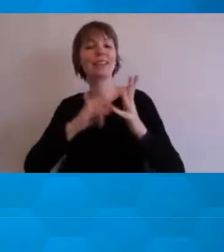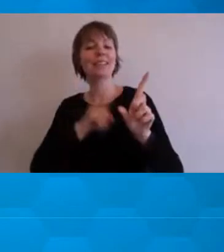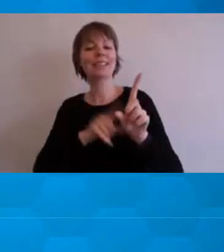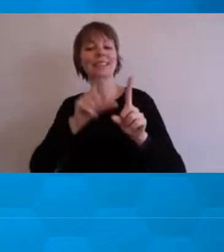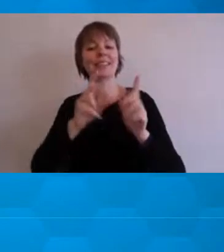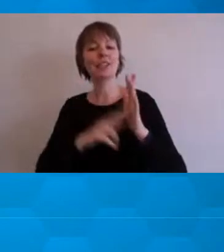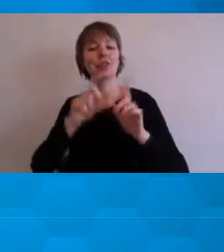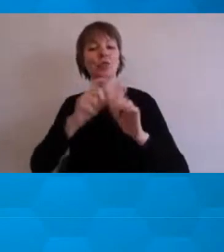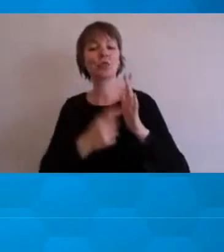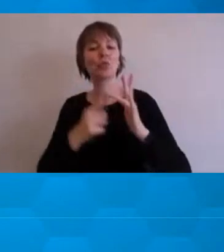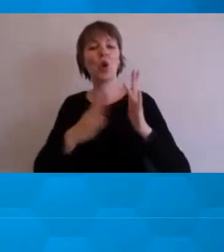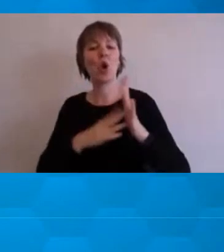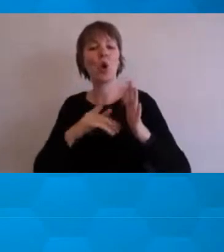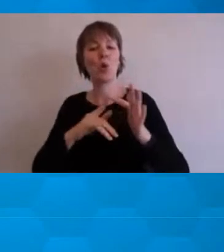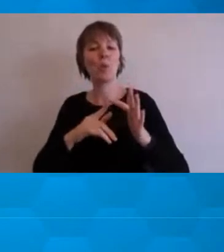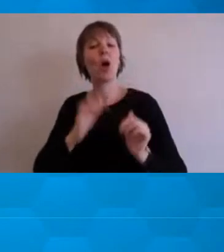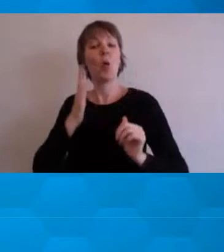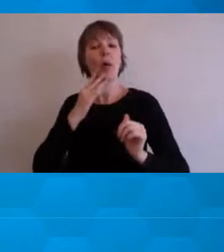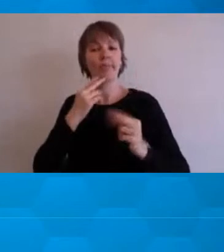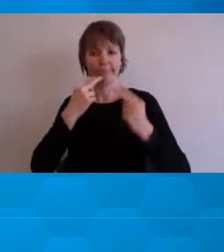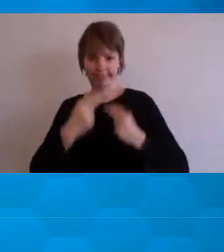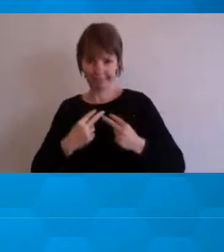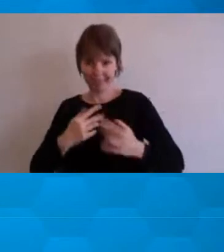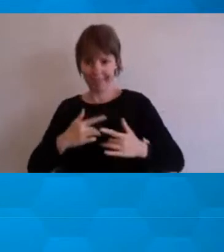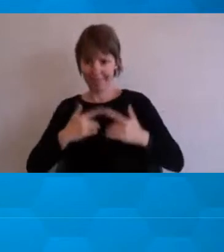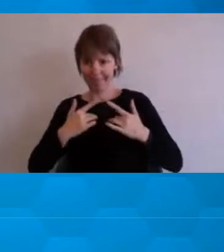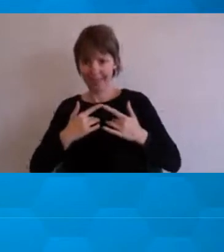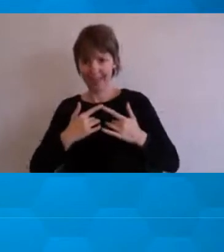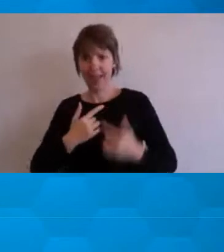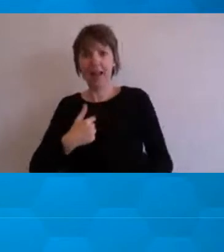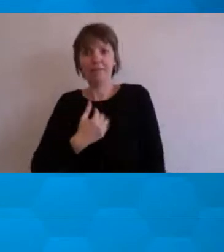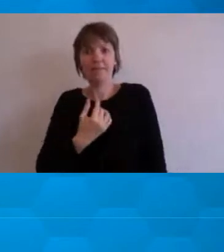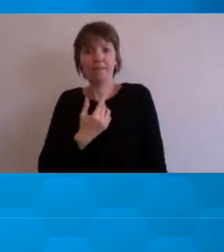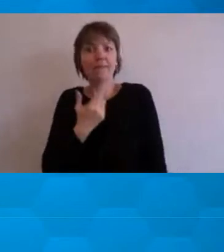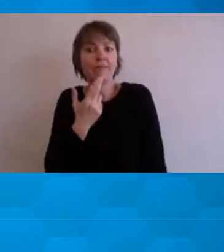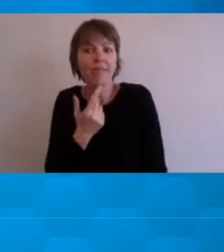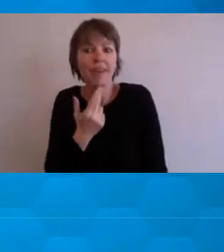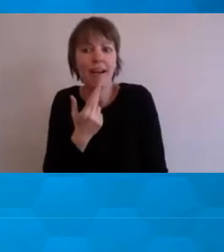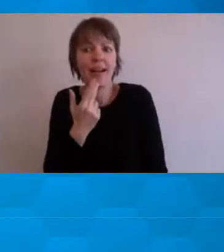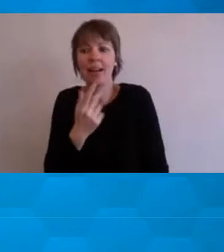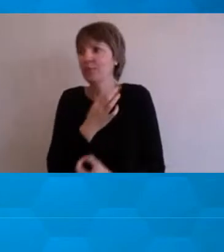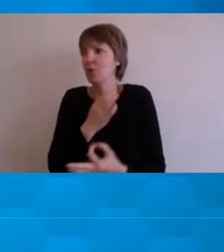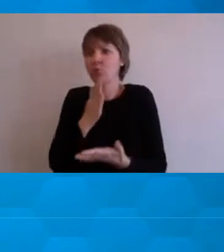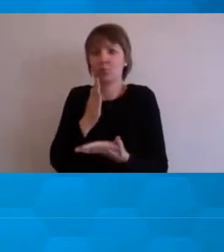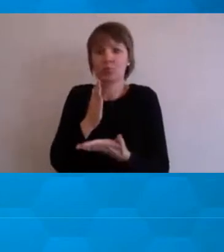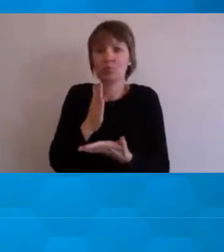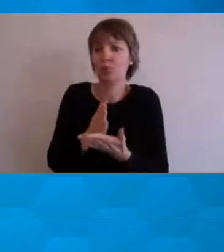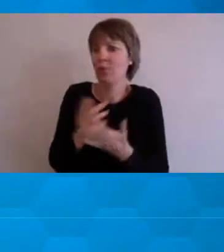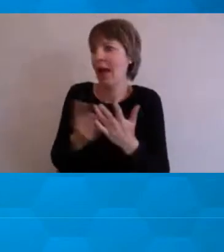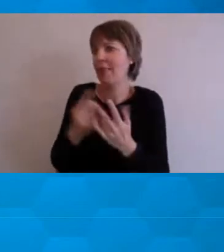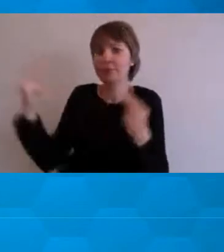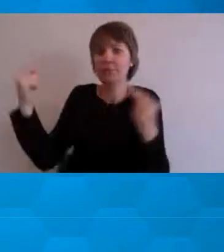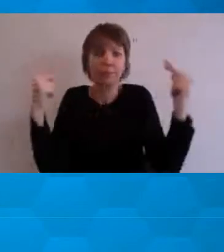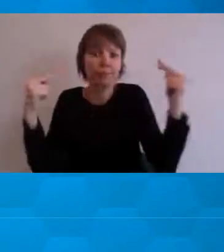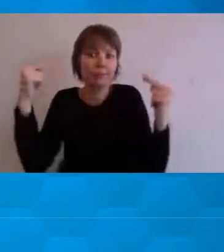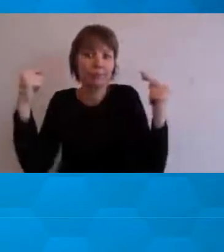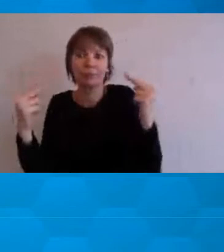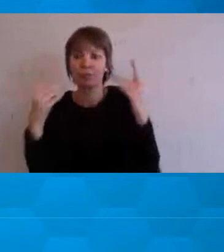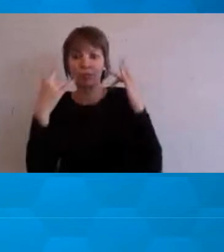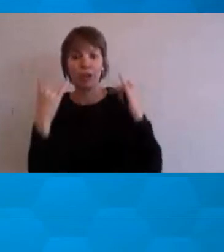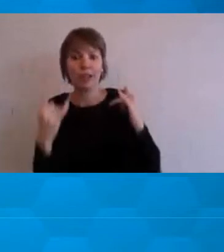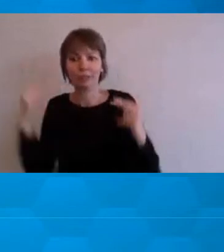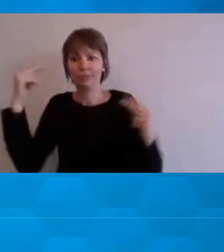you know, if you don't want to expose yourself too much because maybe you're not there yet, you can talk about students about moments,